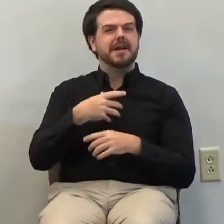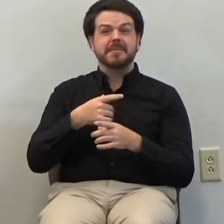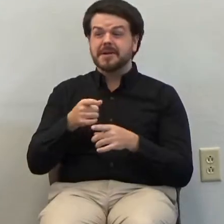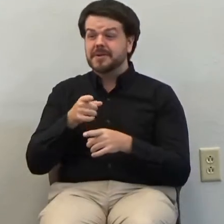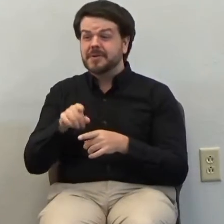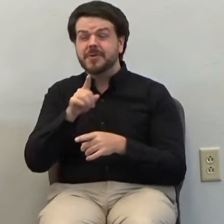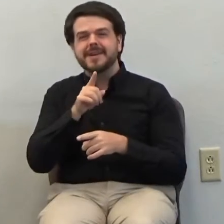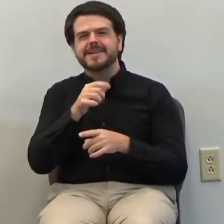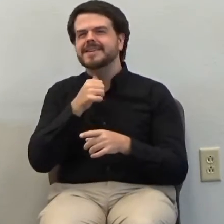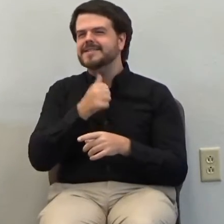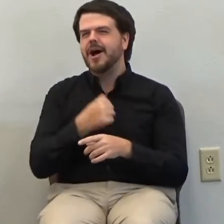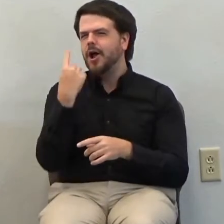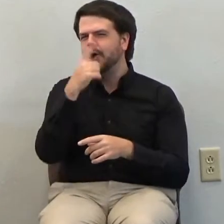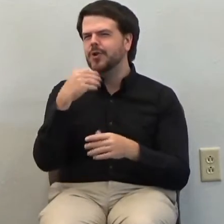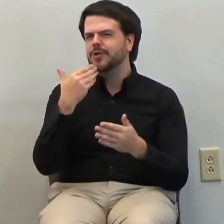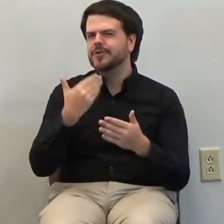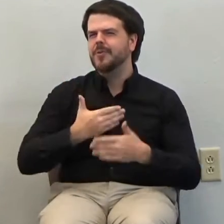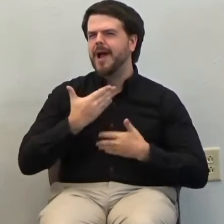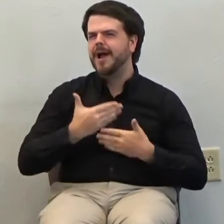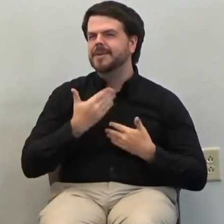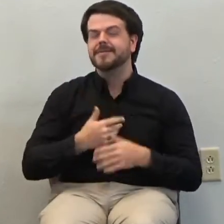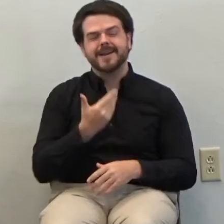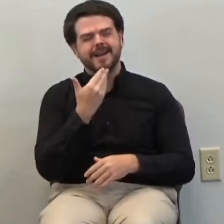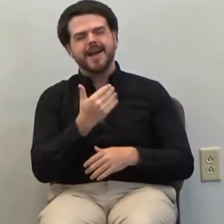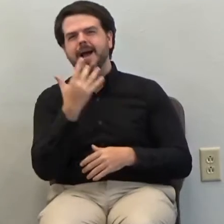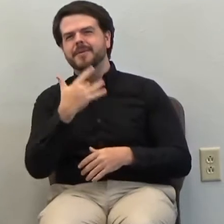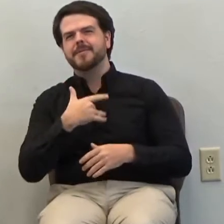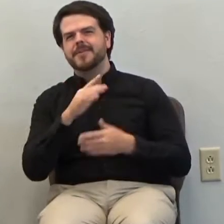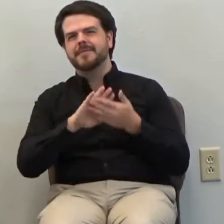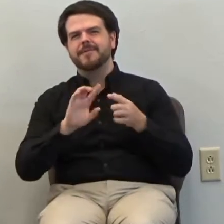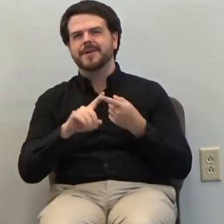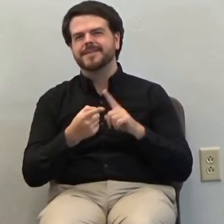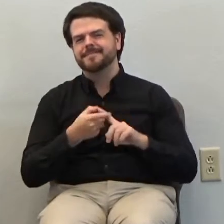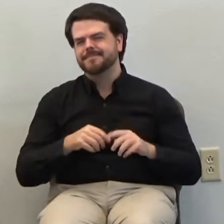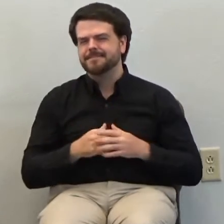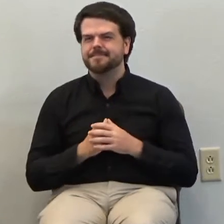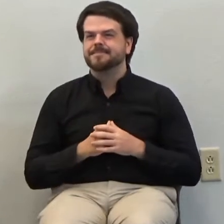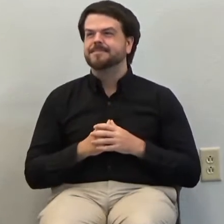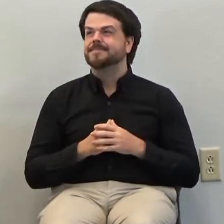looking too happy. Anyway, happy birthday, my friend. Yeah.